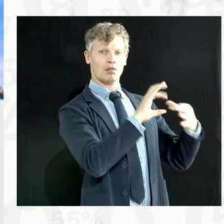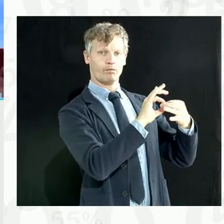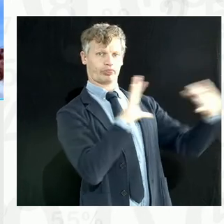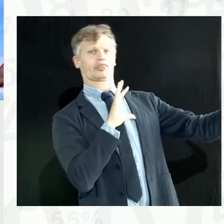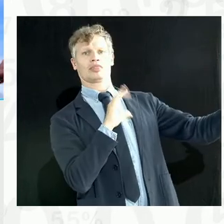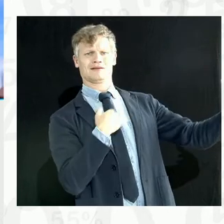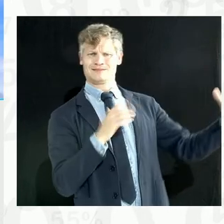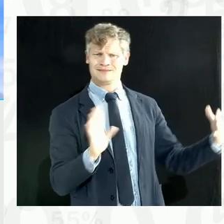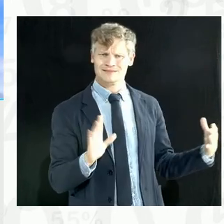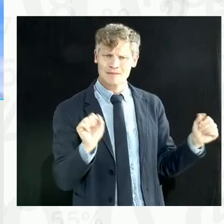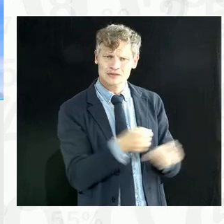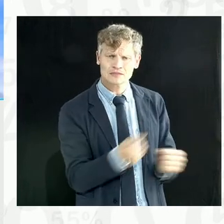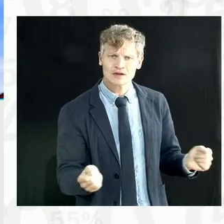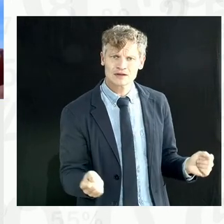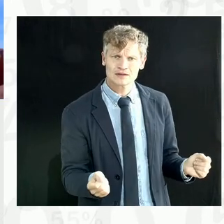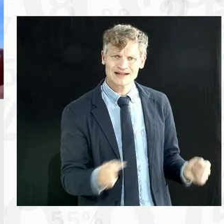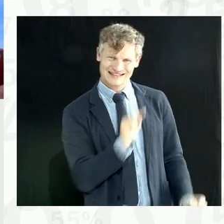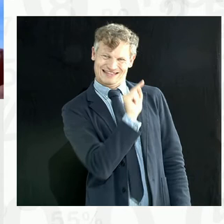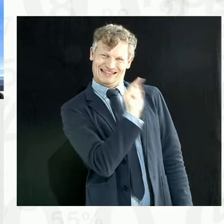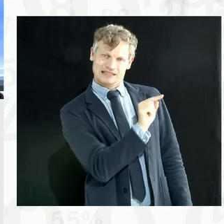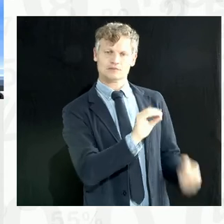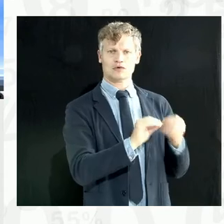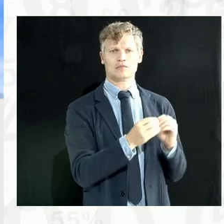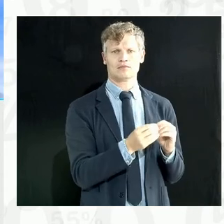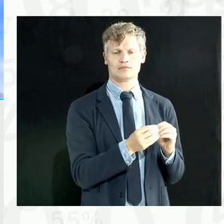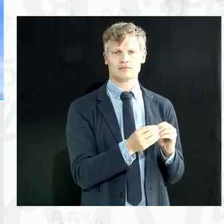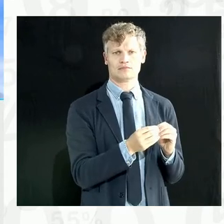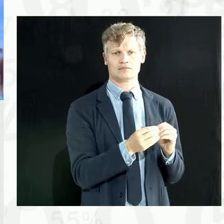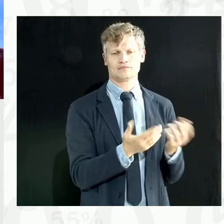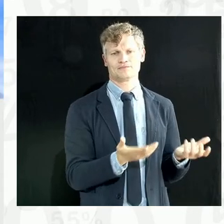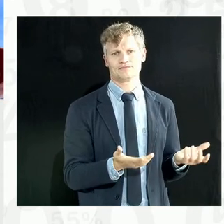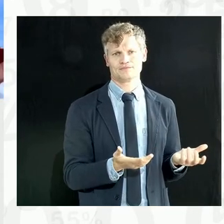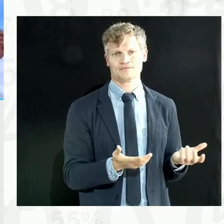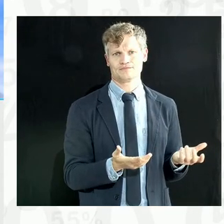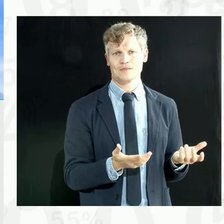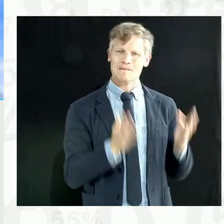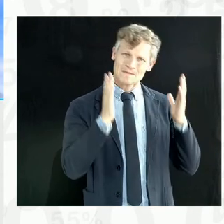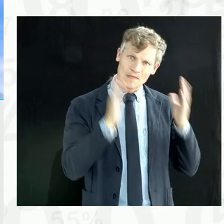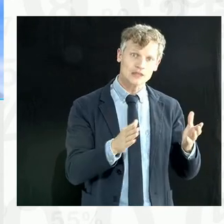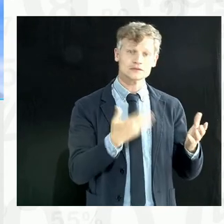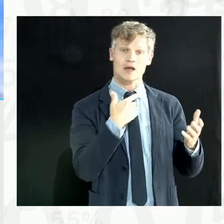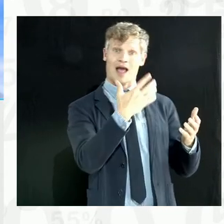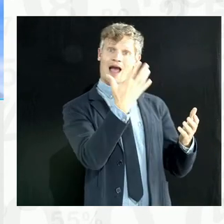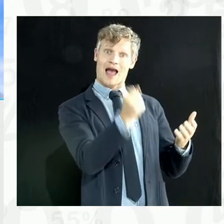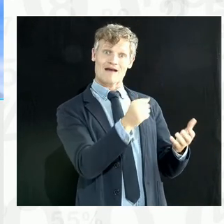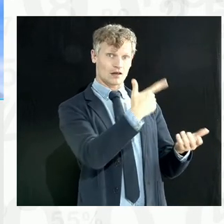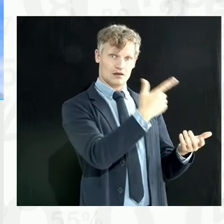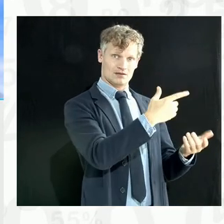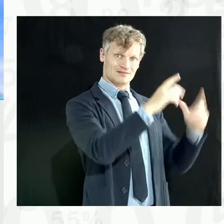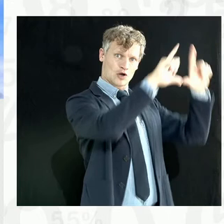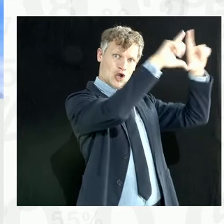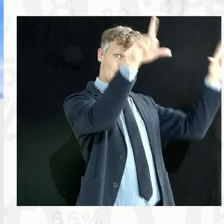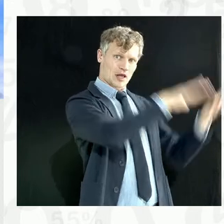there is no trust. But if you can still link the data, if you can still identify the data